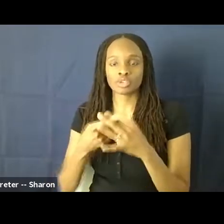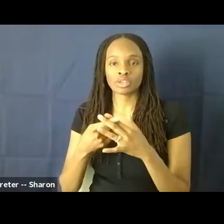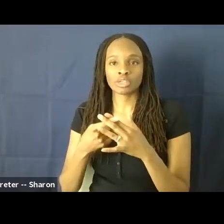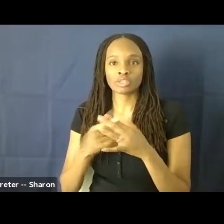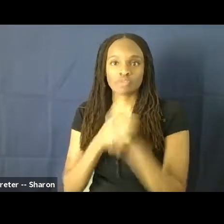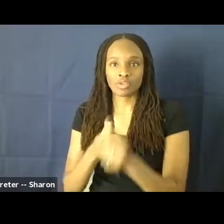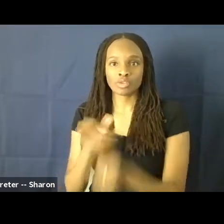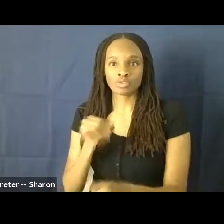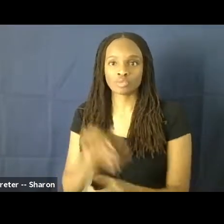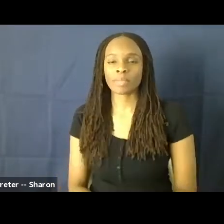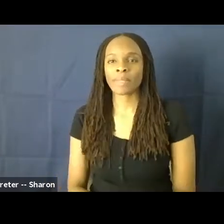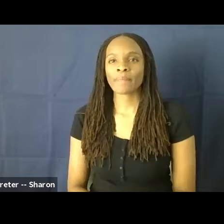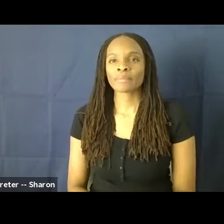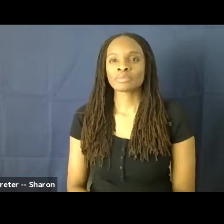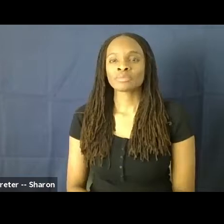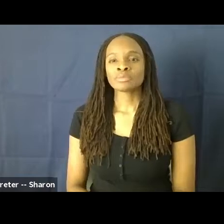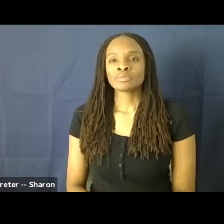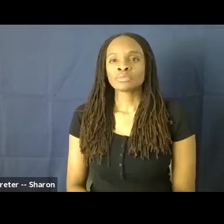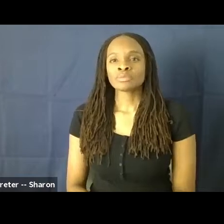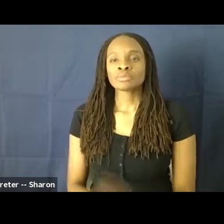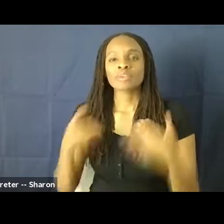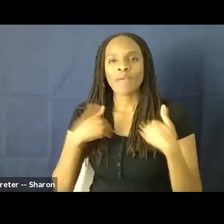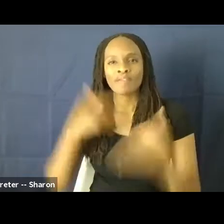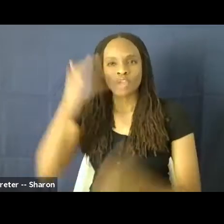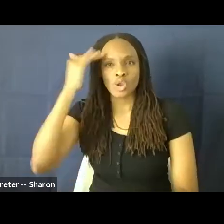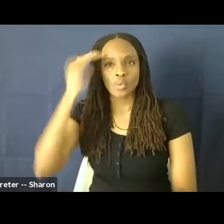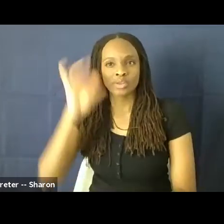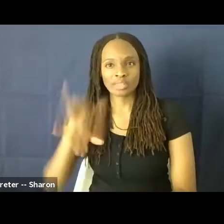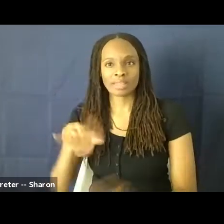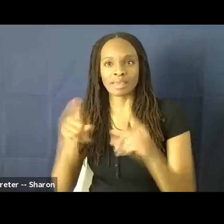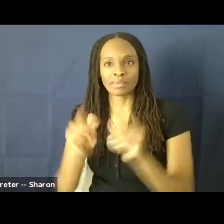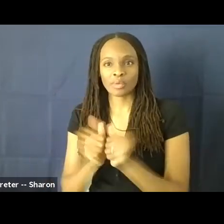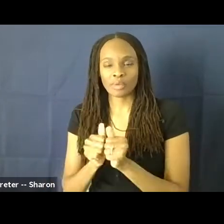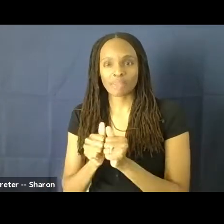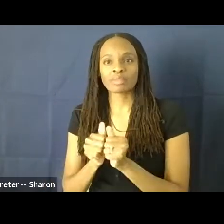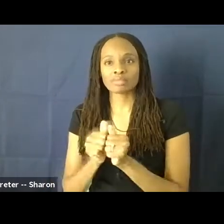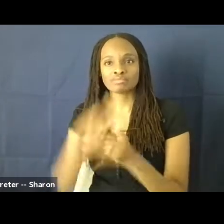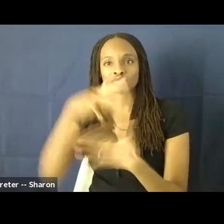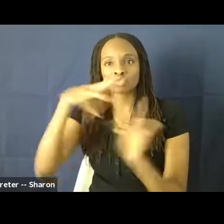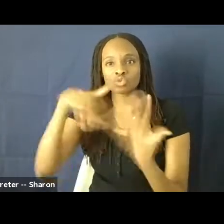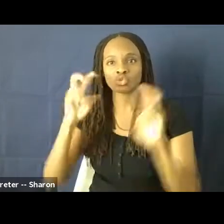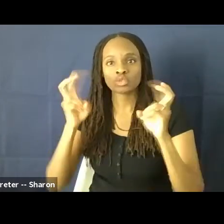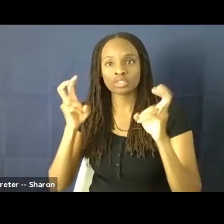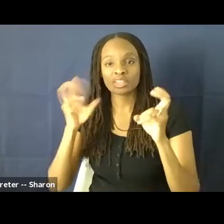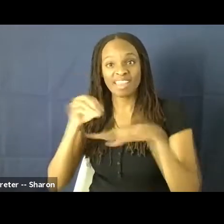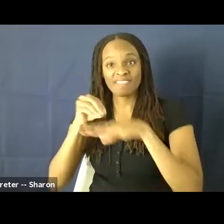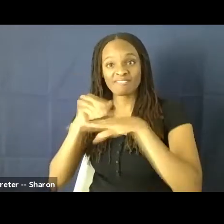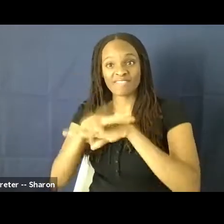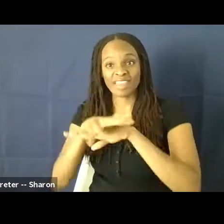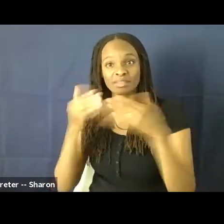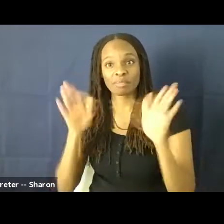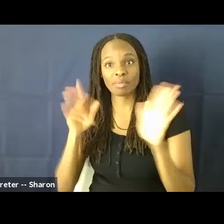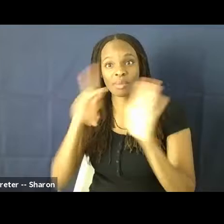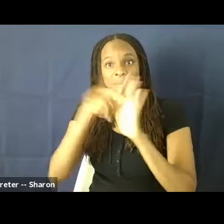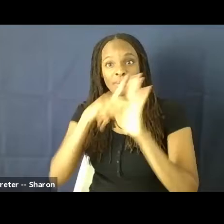So this awareness that is is being brought about on social issues also affects public policy. So we're seeing a